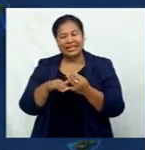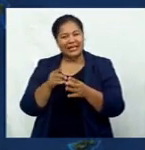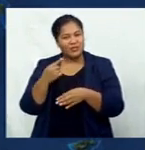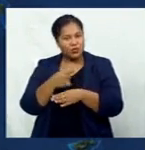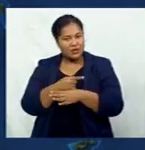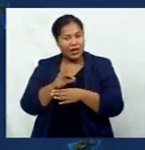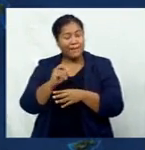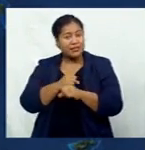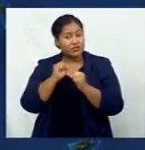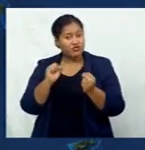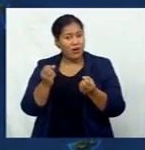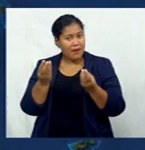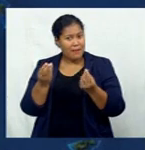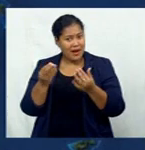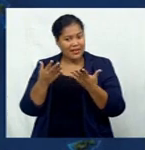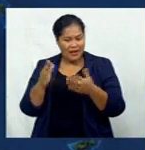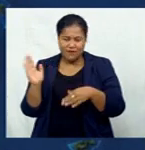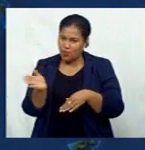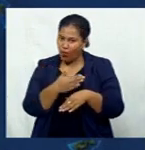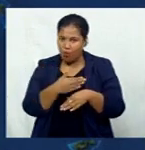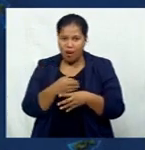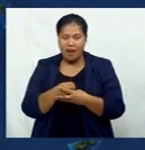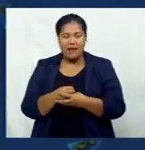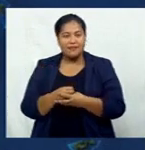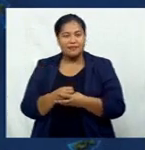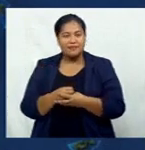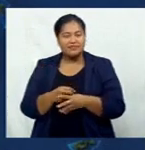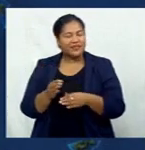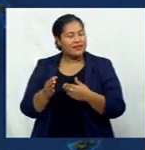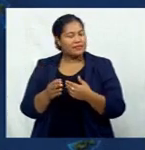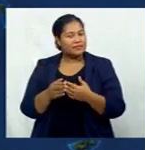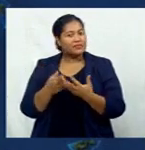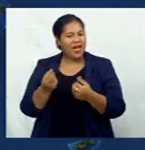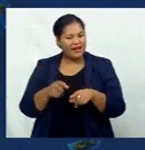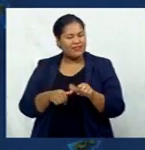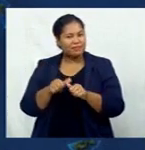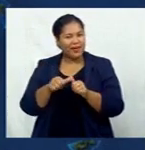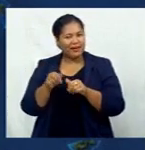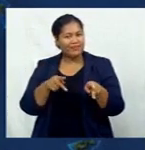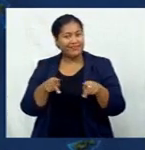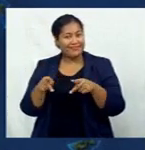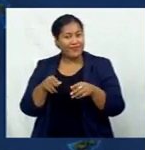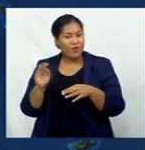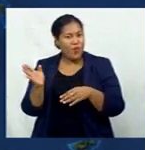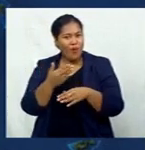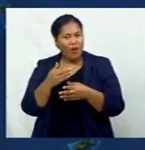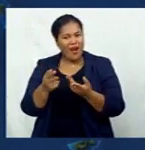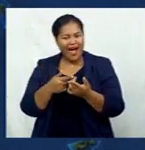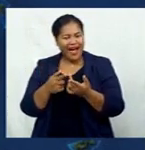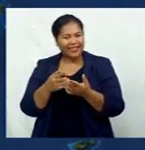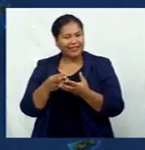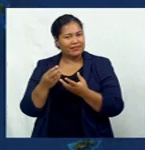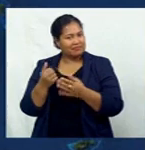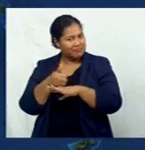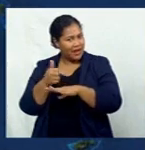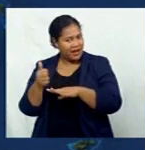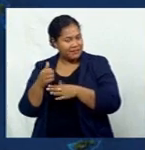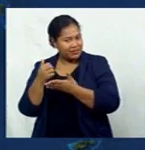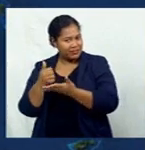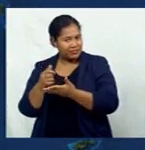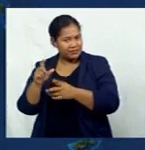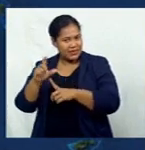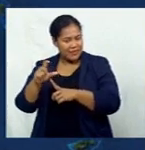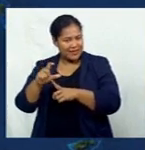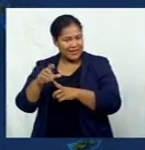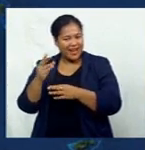the strongest currency across the board. The better performance of equities and bouncing government-born yields put a cap on greenback's